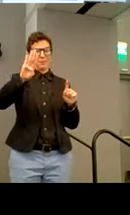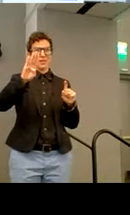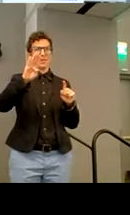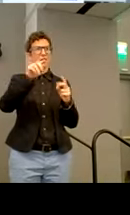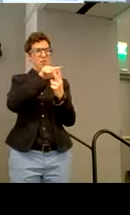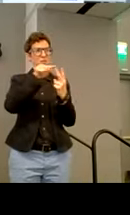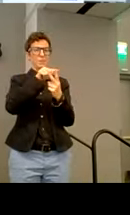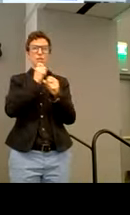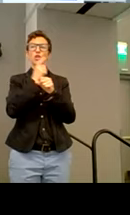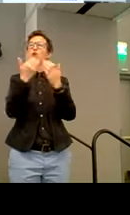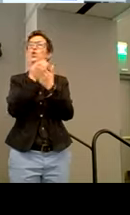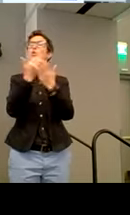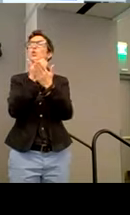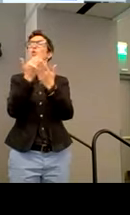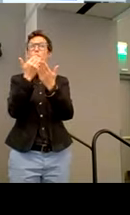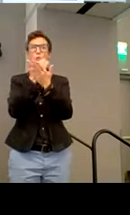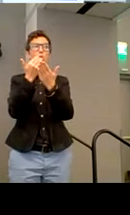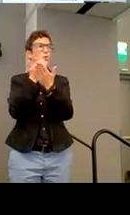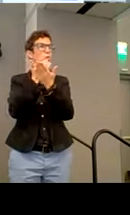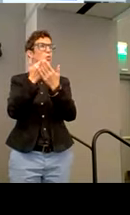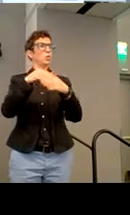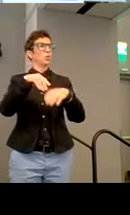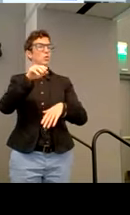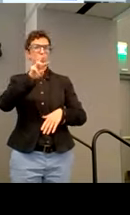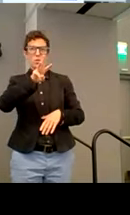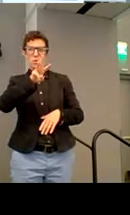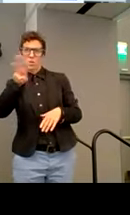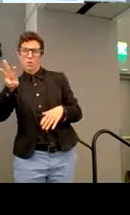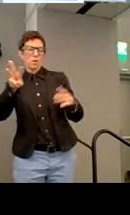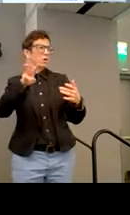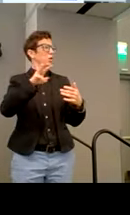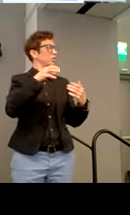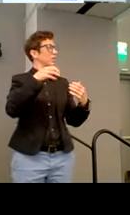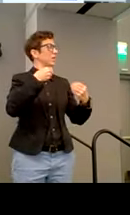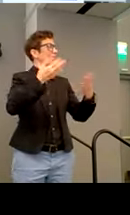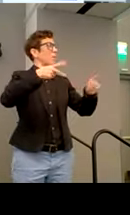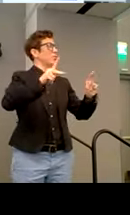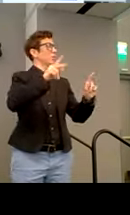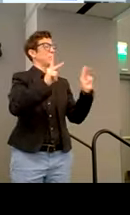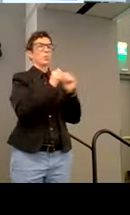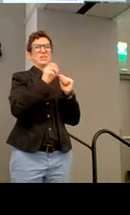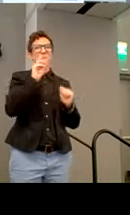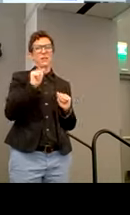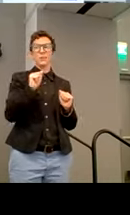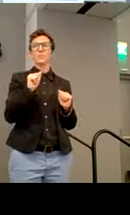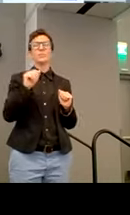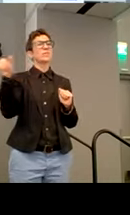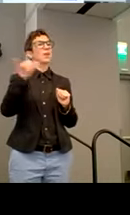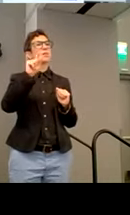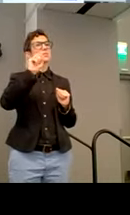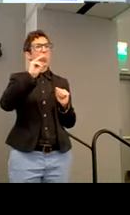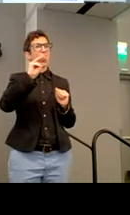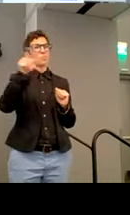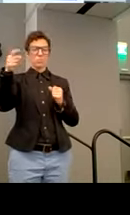sure that newly emerging web could open opportunities for people with disabilities. Much like Tom Hopkins